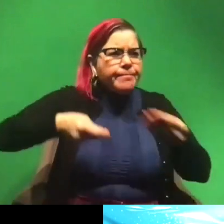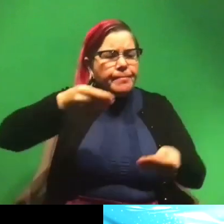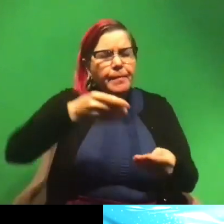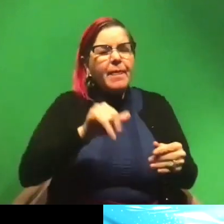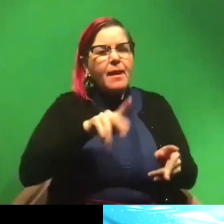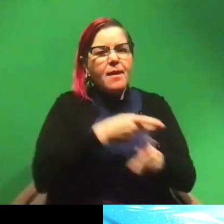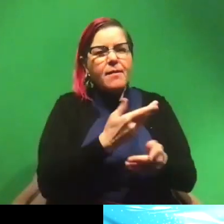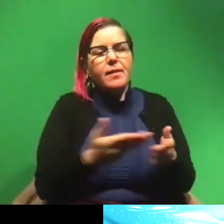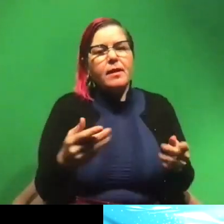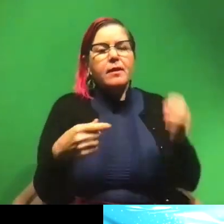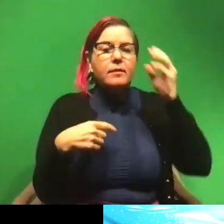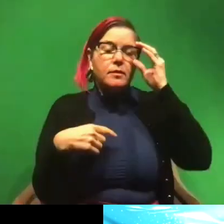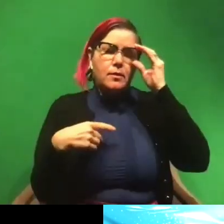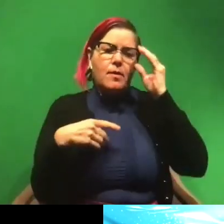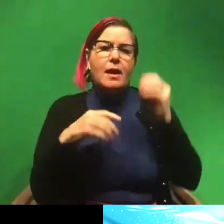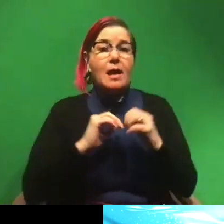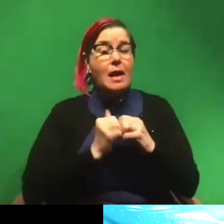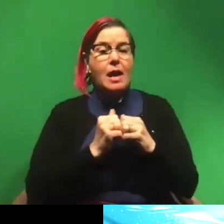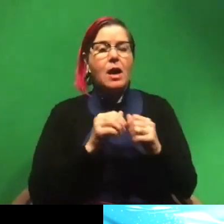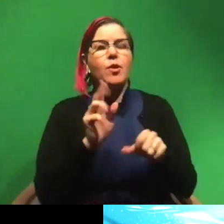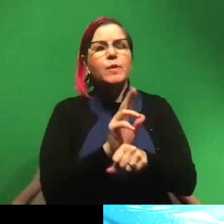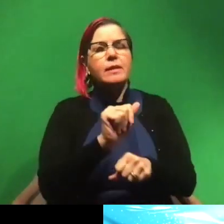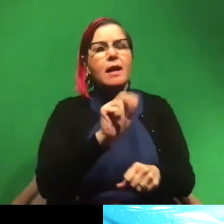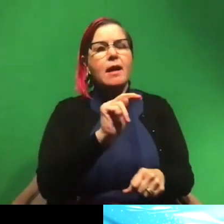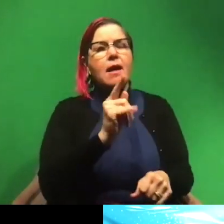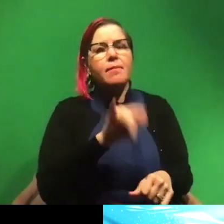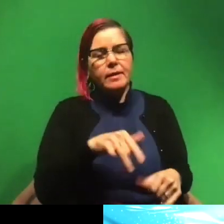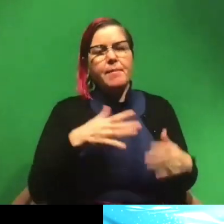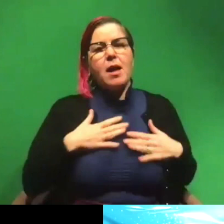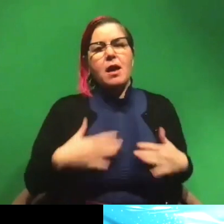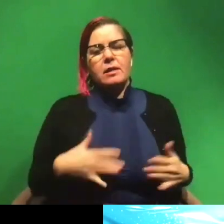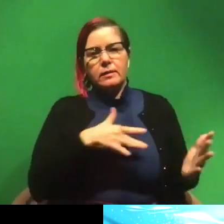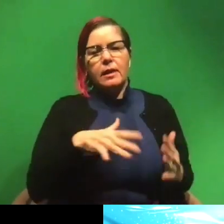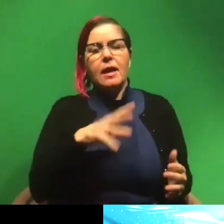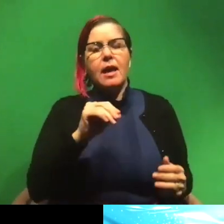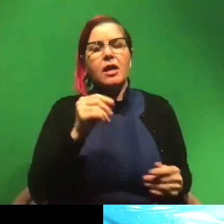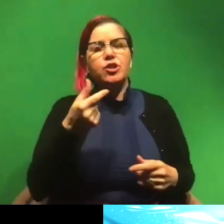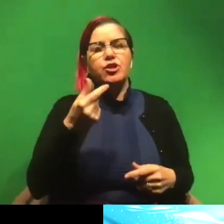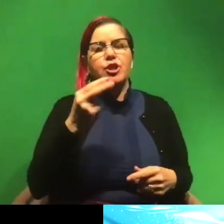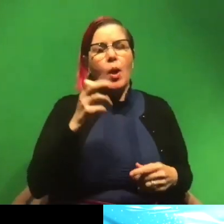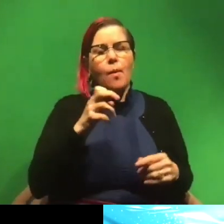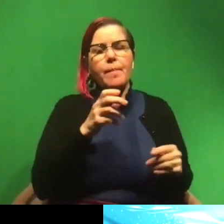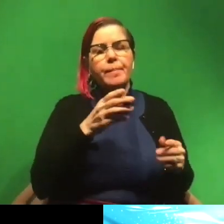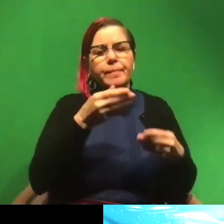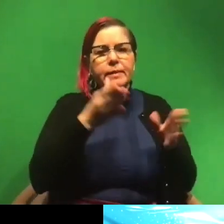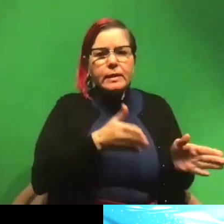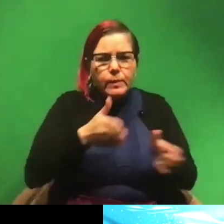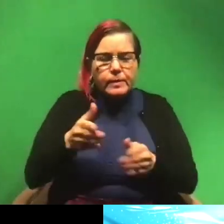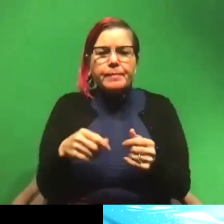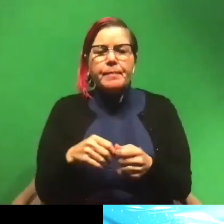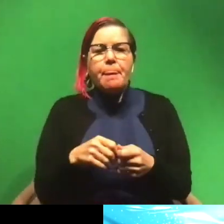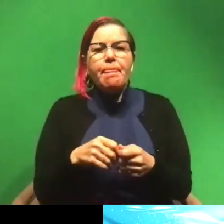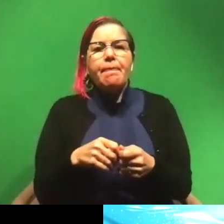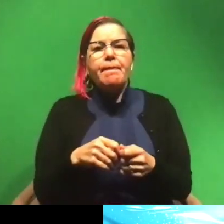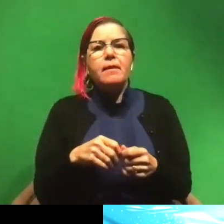that. And I did this using anatomy and genome sequencing. So I did some